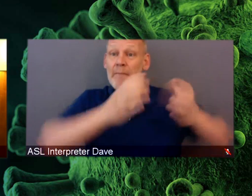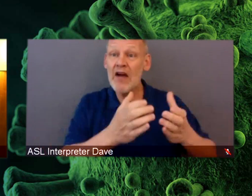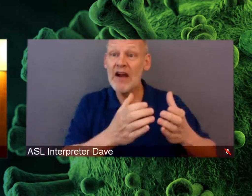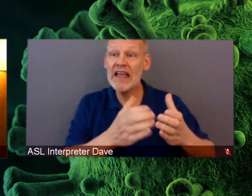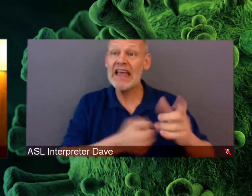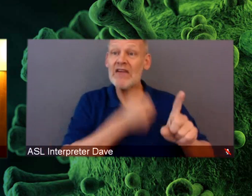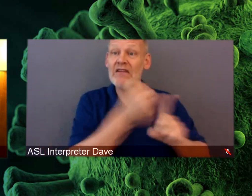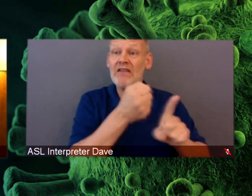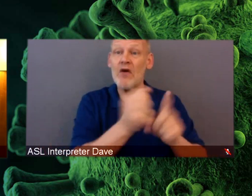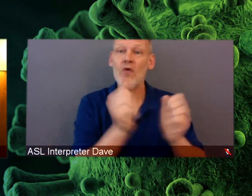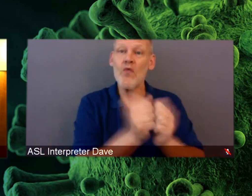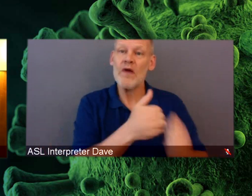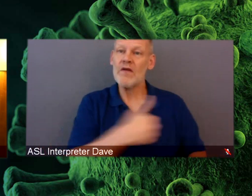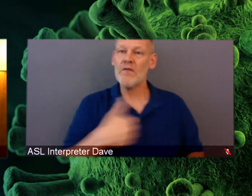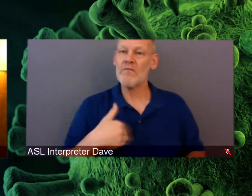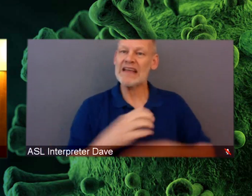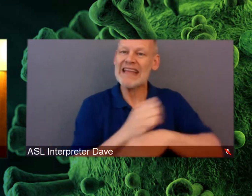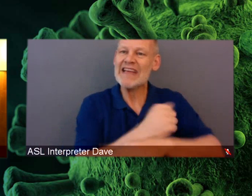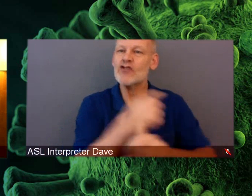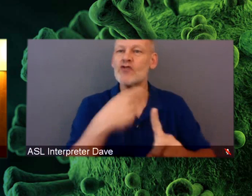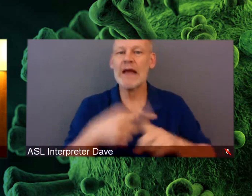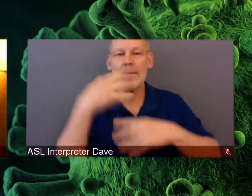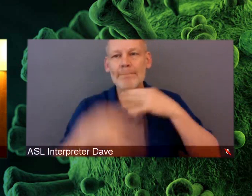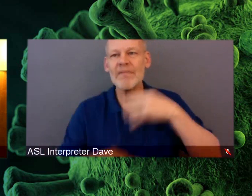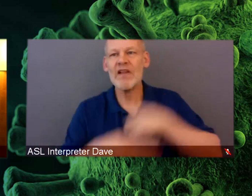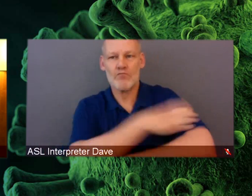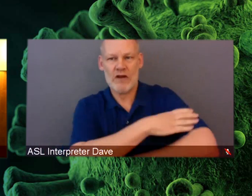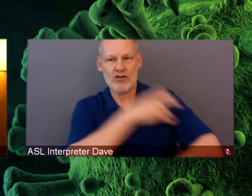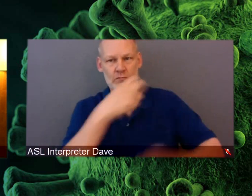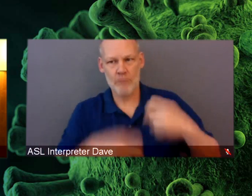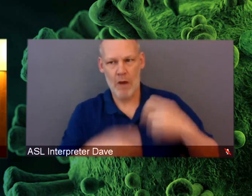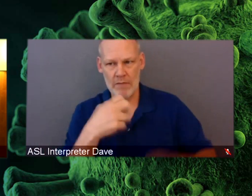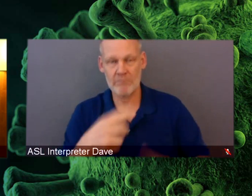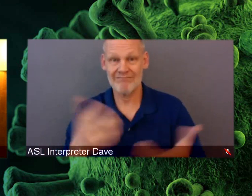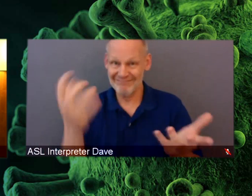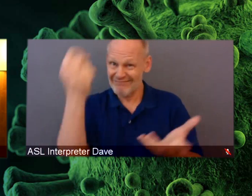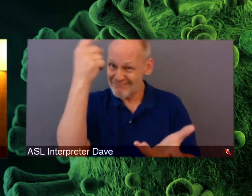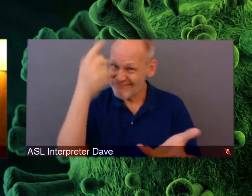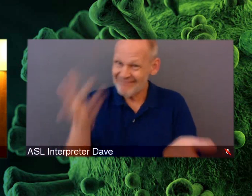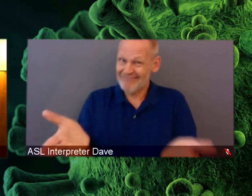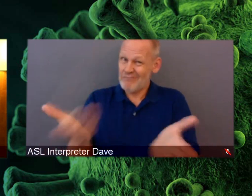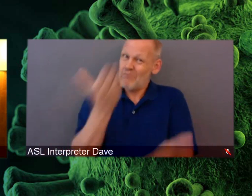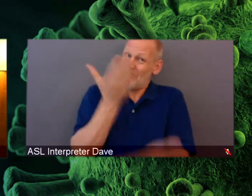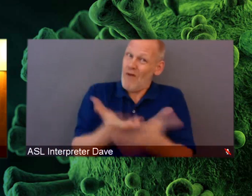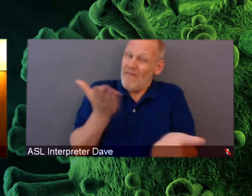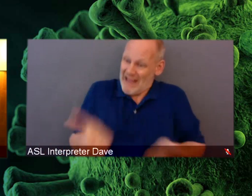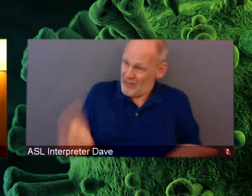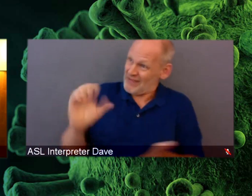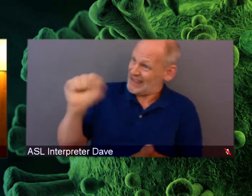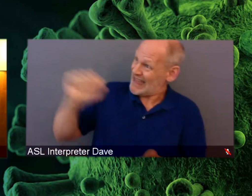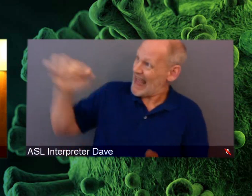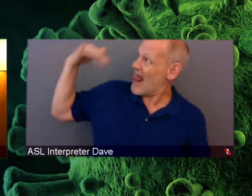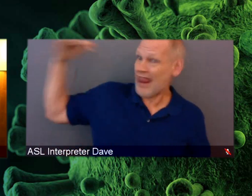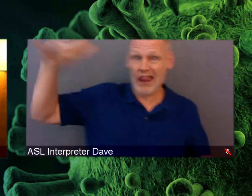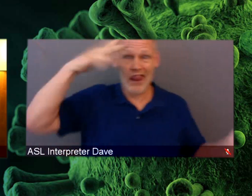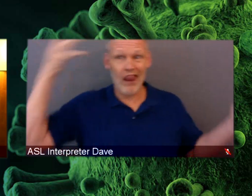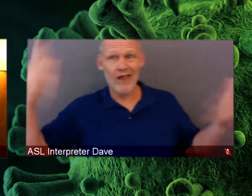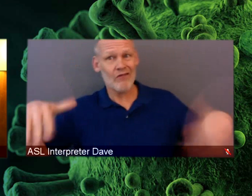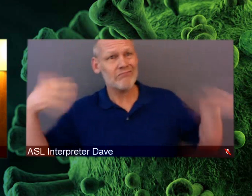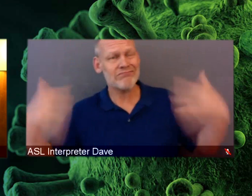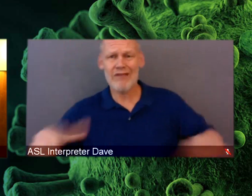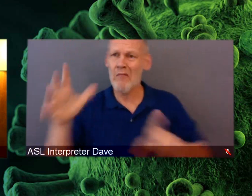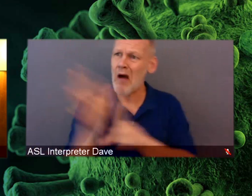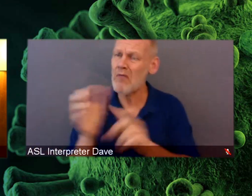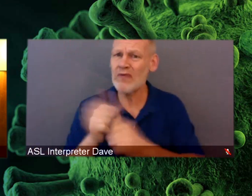cancers compared to national rates. So we see that even in Seattle, even in the hotbed of scientific advancement